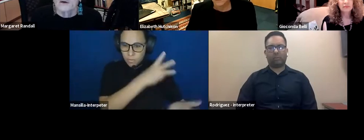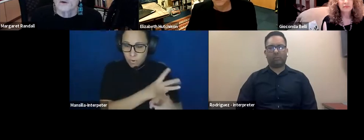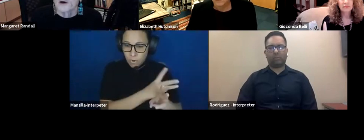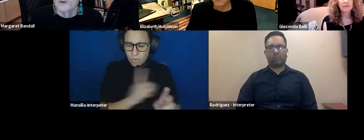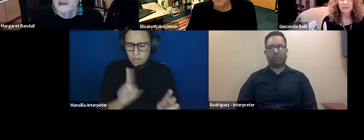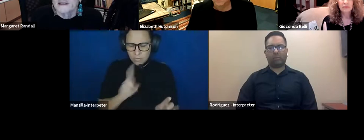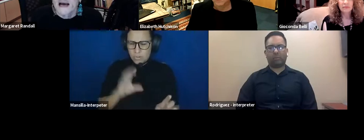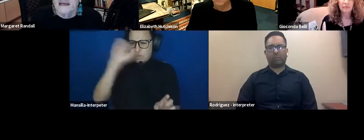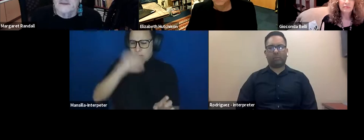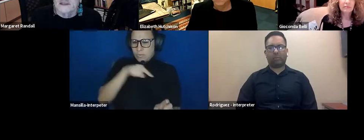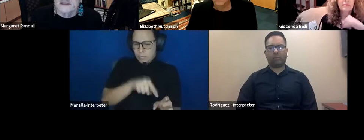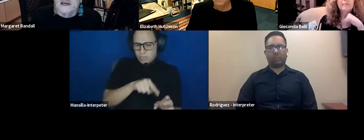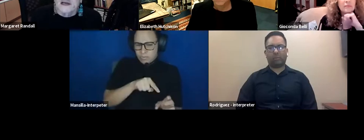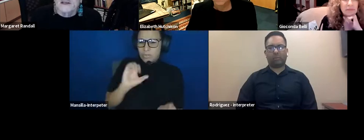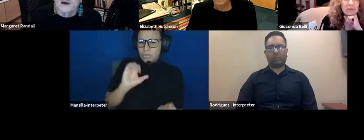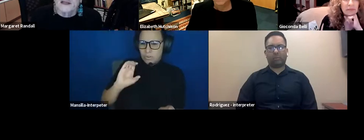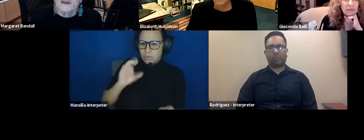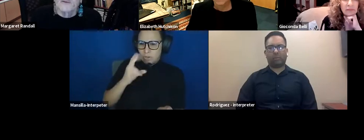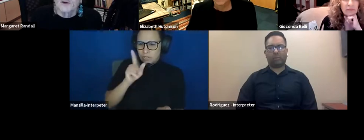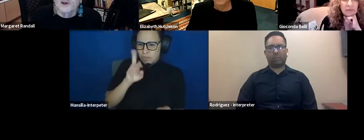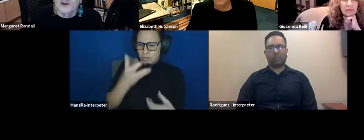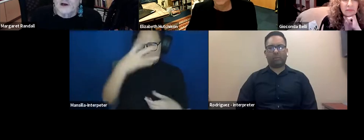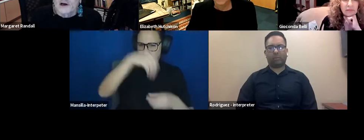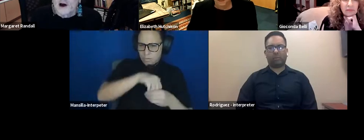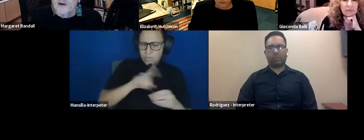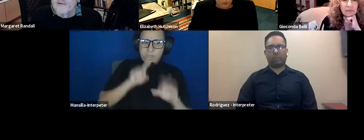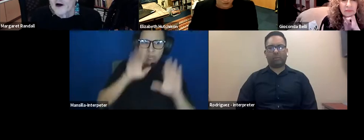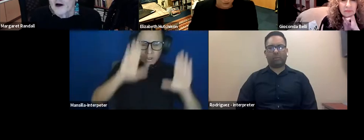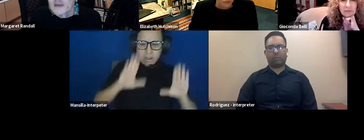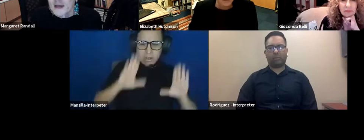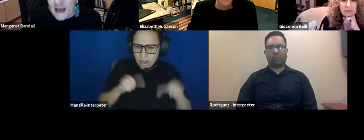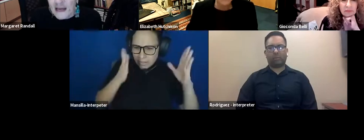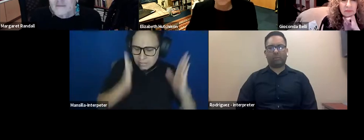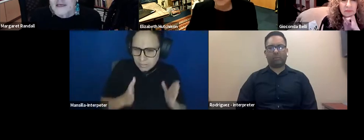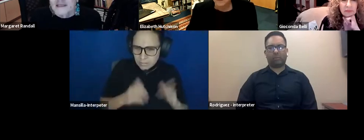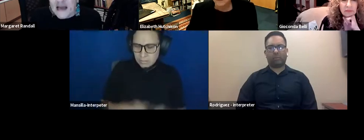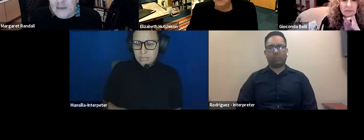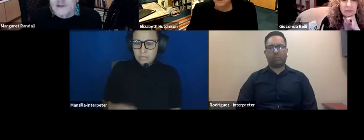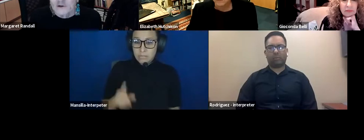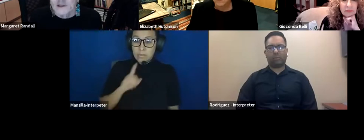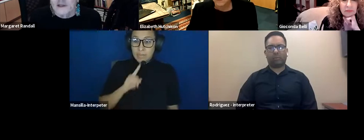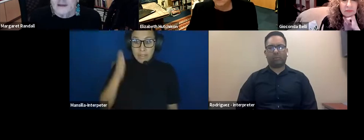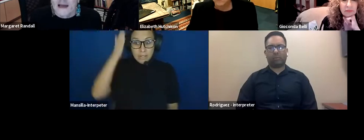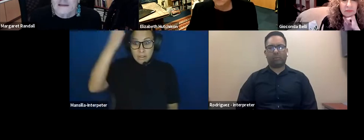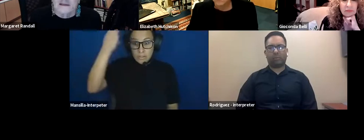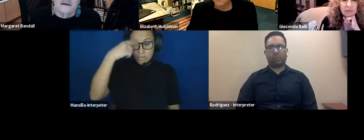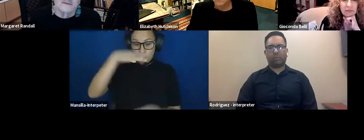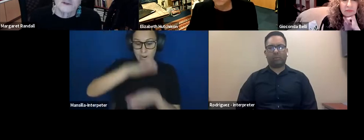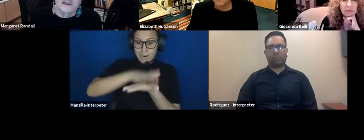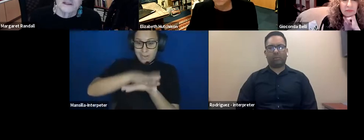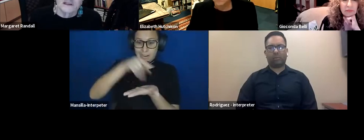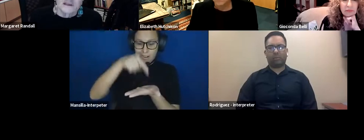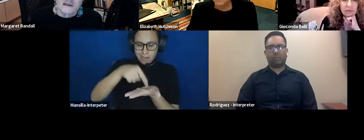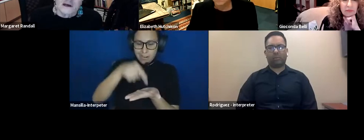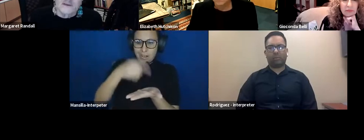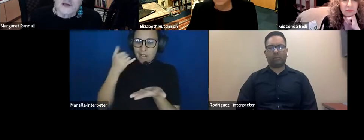there who are tremendous activists. So I think the future of the academy is absolutely in the hands of